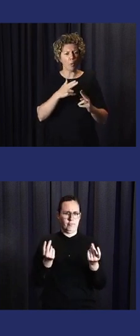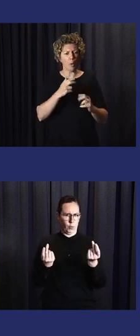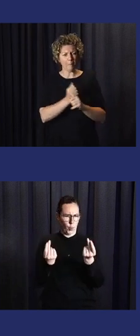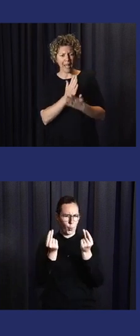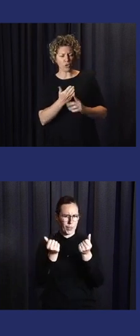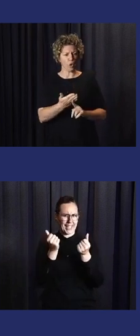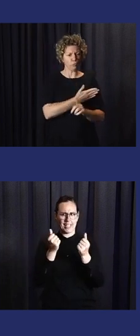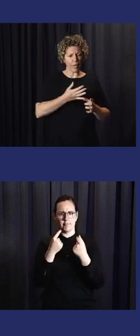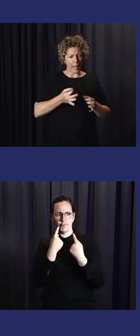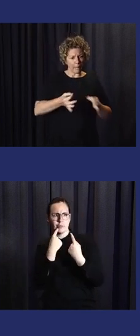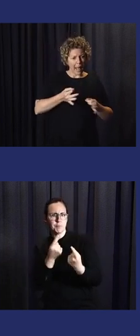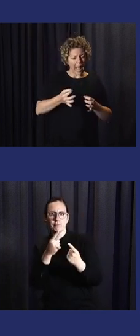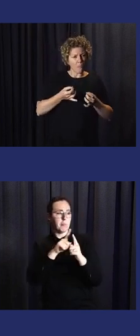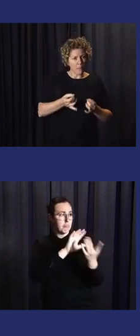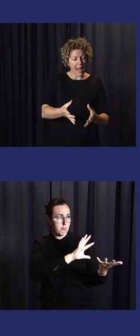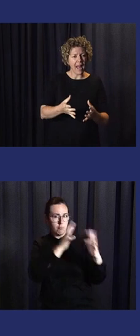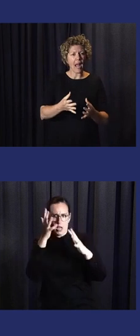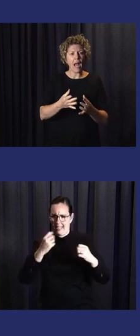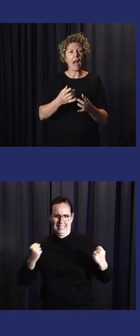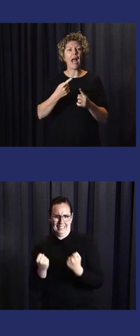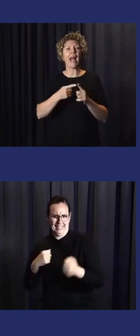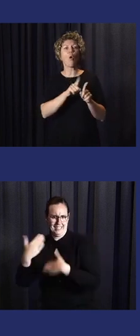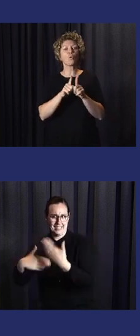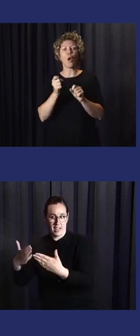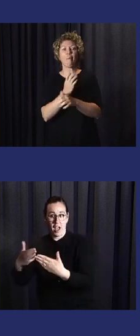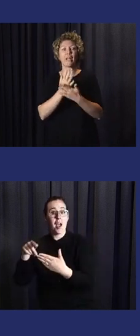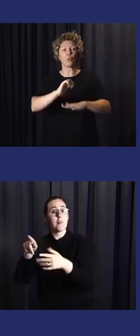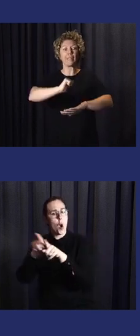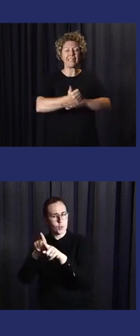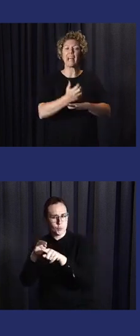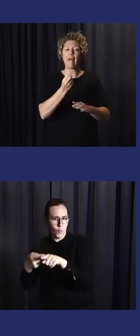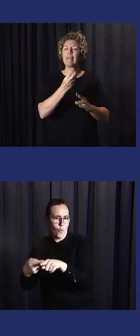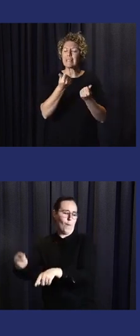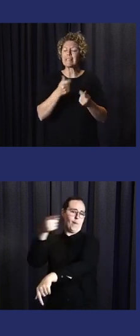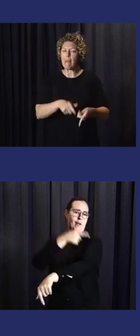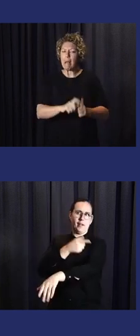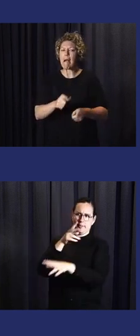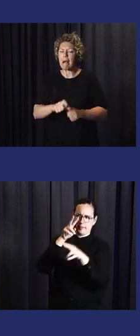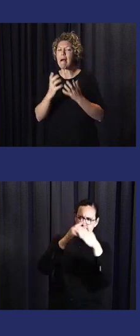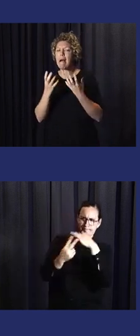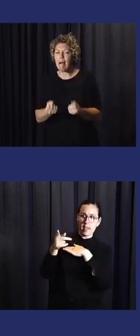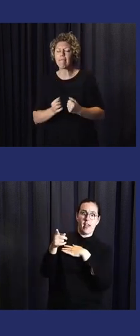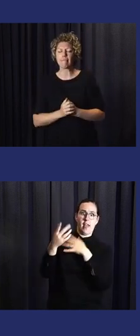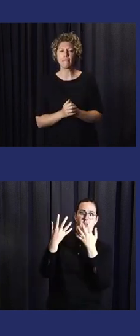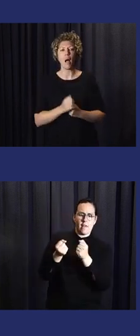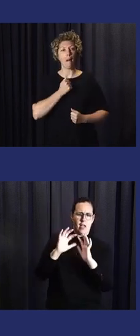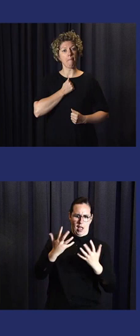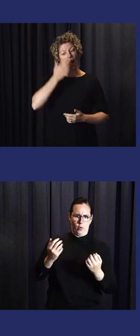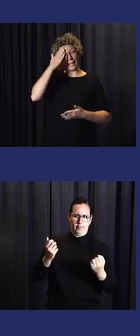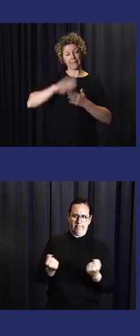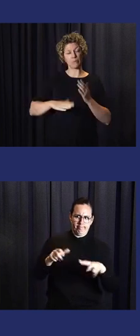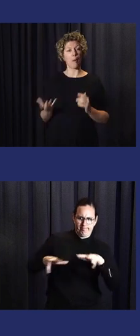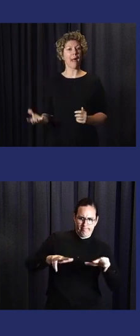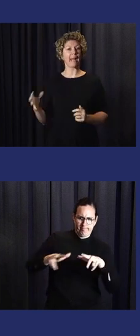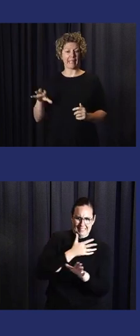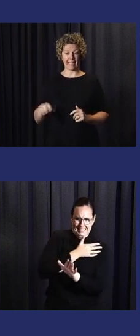also some challenges for implementing anticipatory actions, and also some enablers for implementing